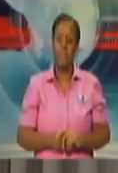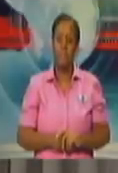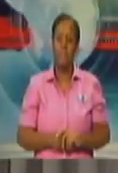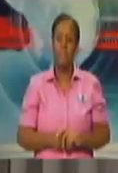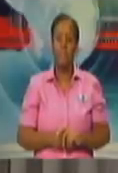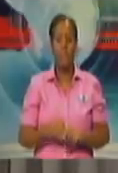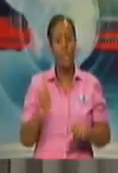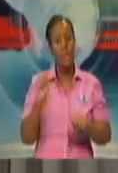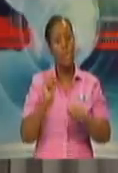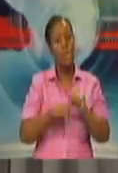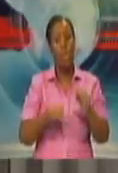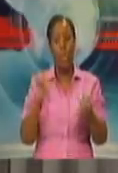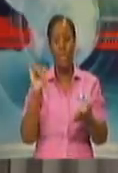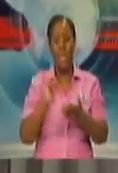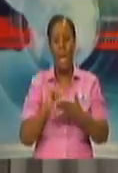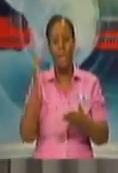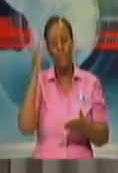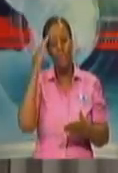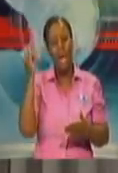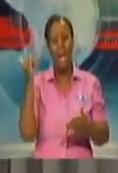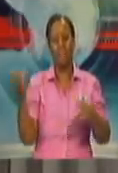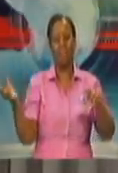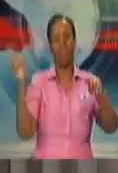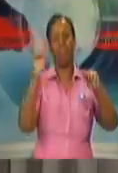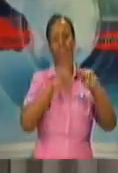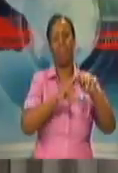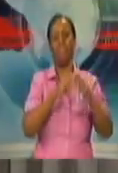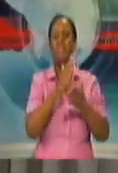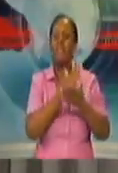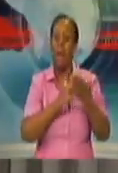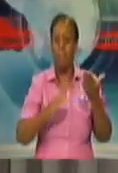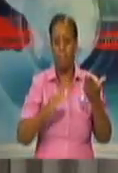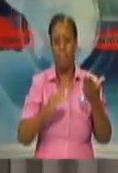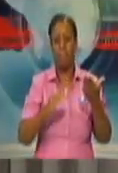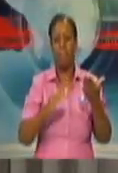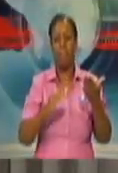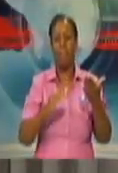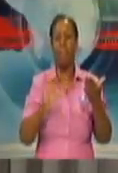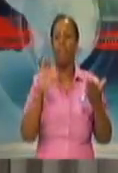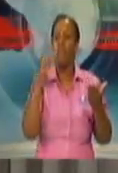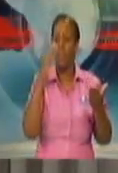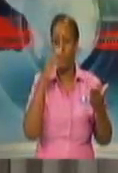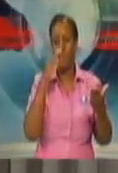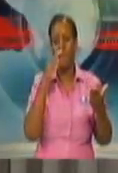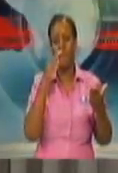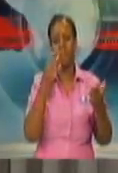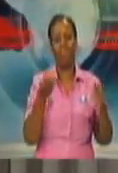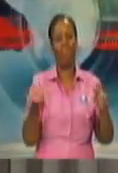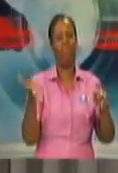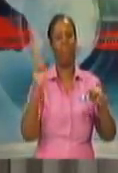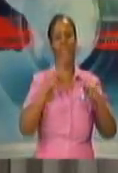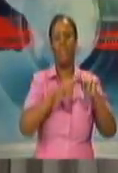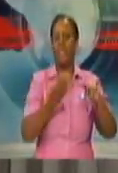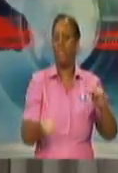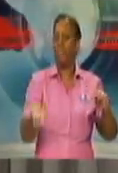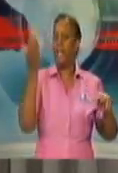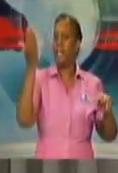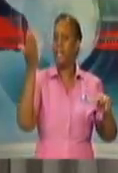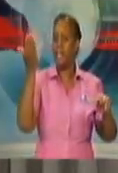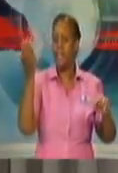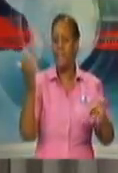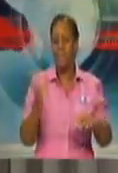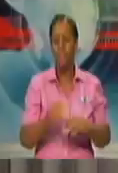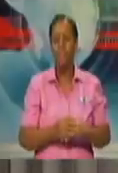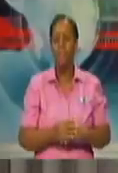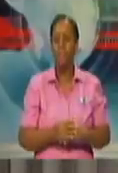that caused the price of some beans, some items, some bean items to go up. And so that's the kind of challenges that we